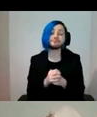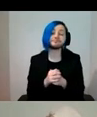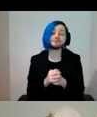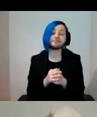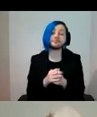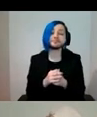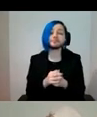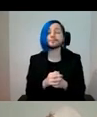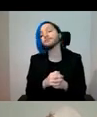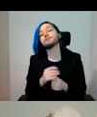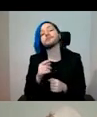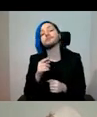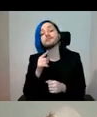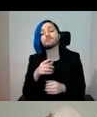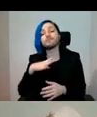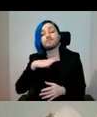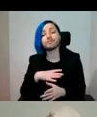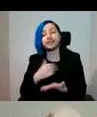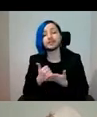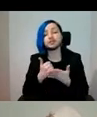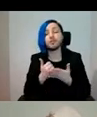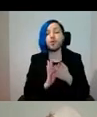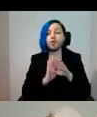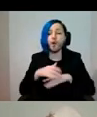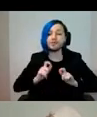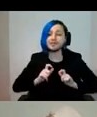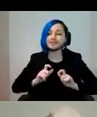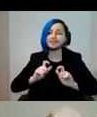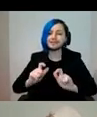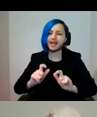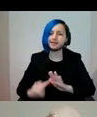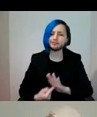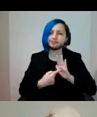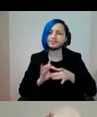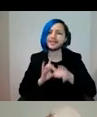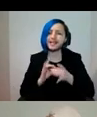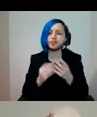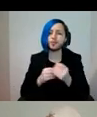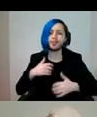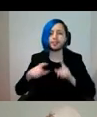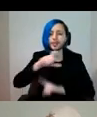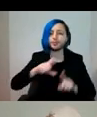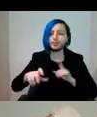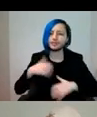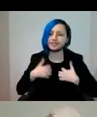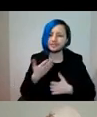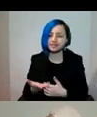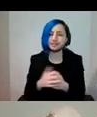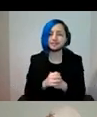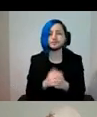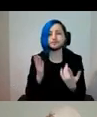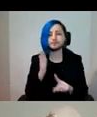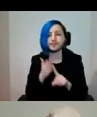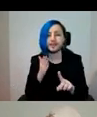it will also require support for sustained and meaningful engagement with communities of interest. Given that identifying